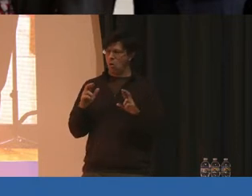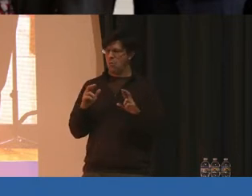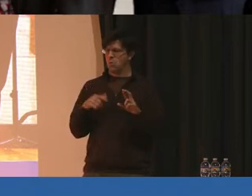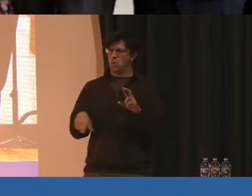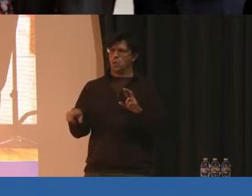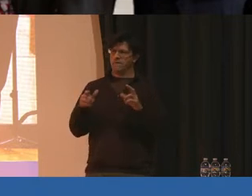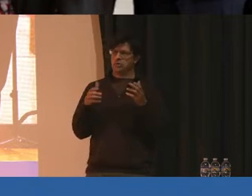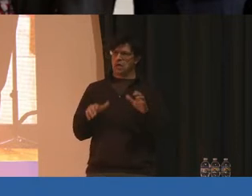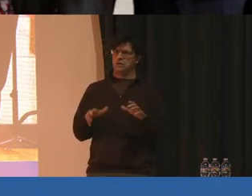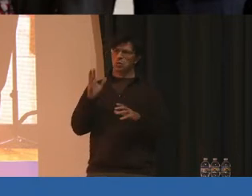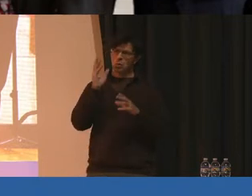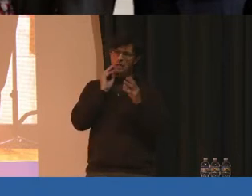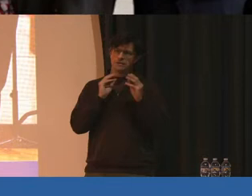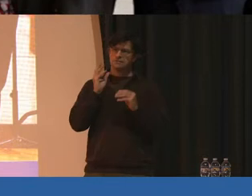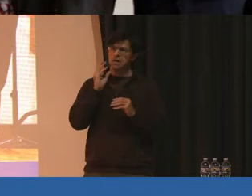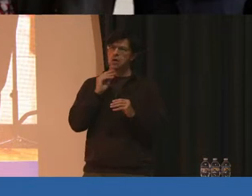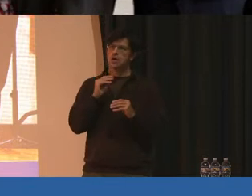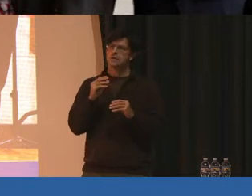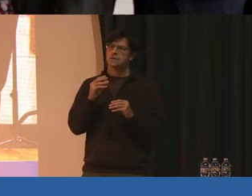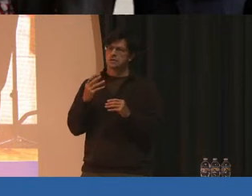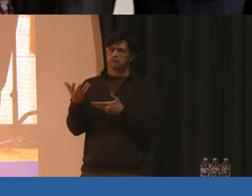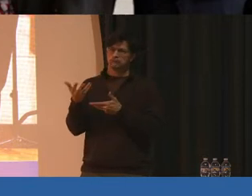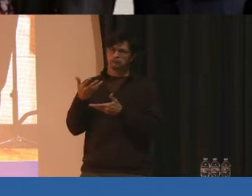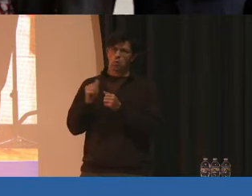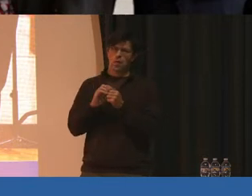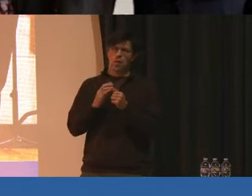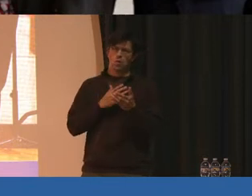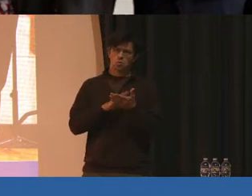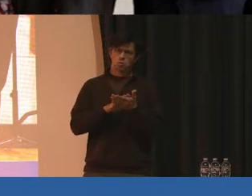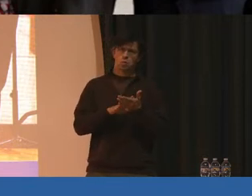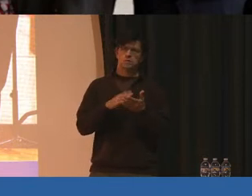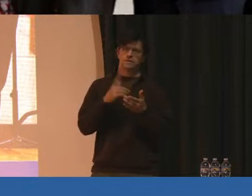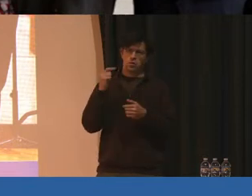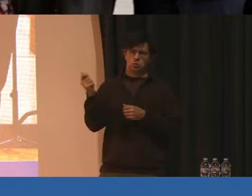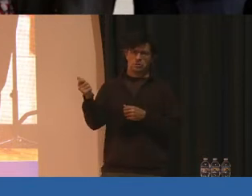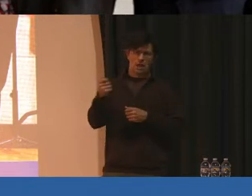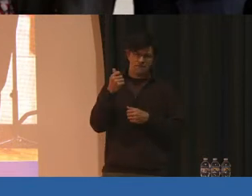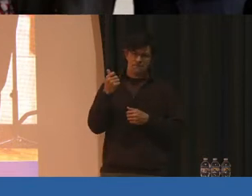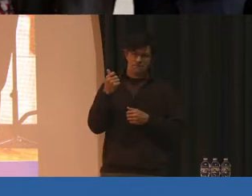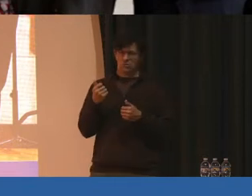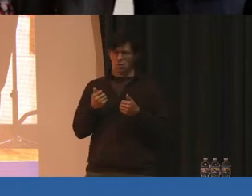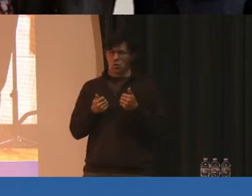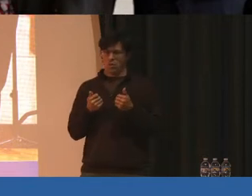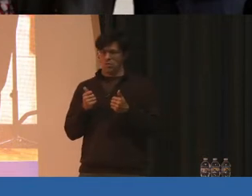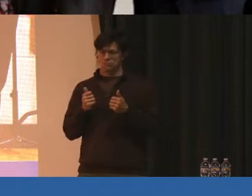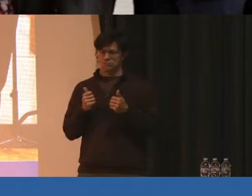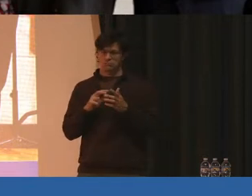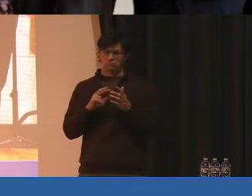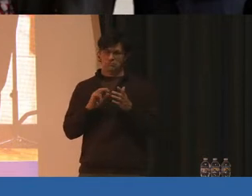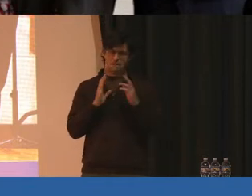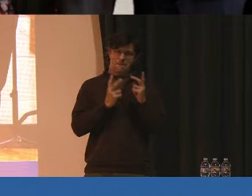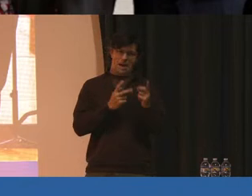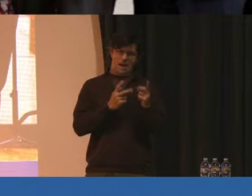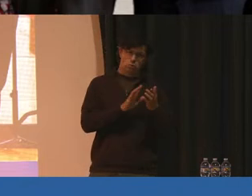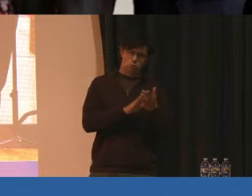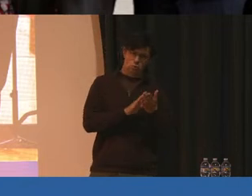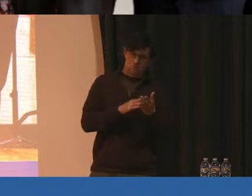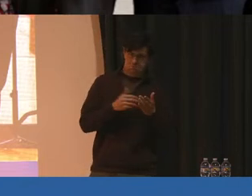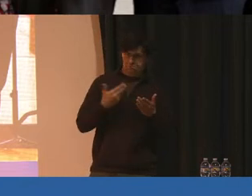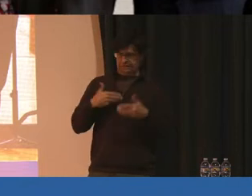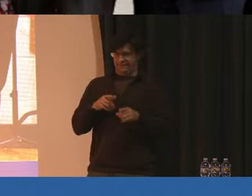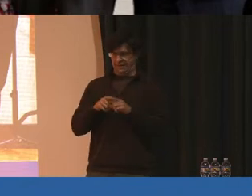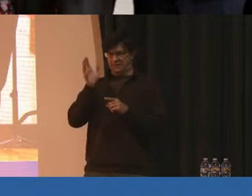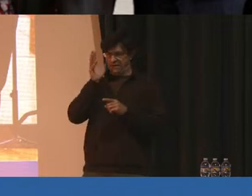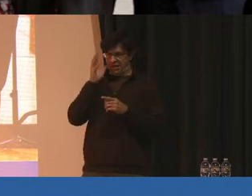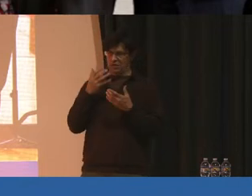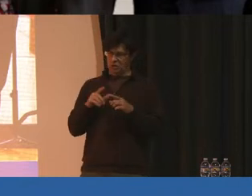to experience and engage with our schools for yourself, whether it's back to school, like me as a dad had a chance